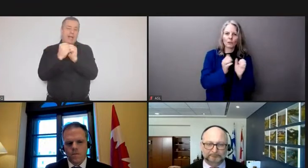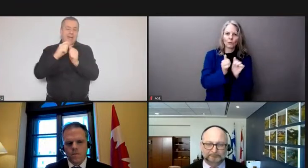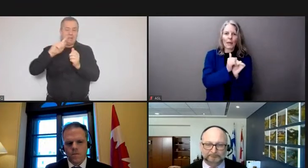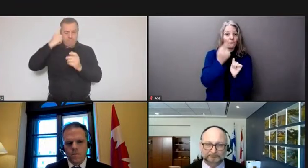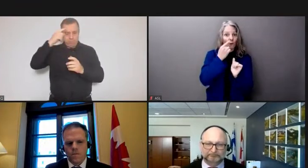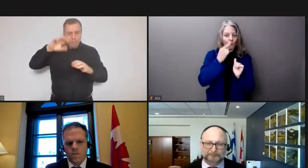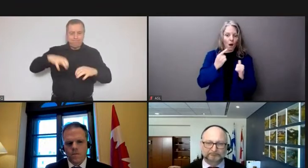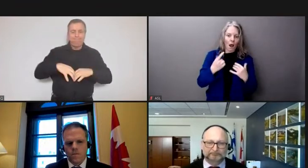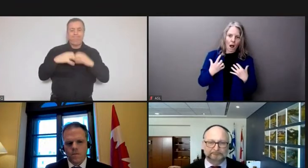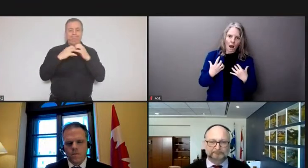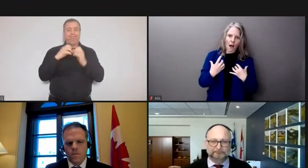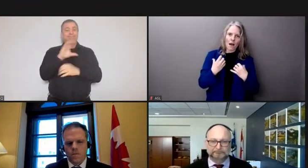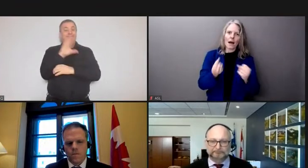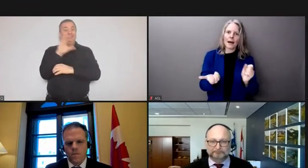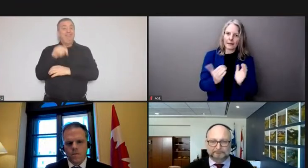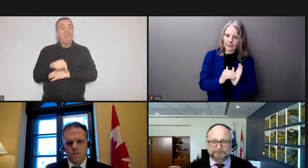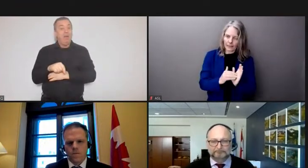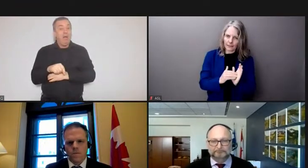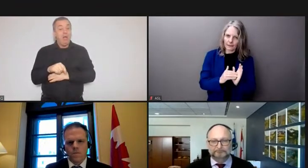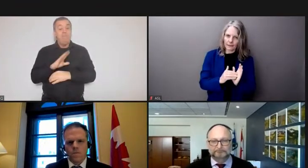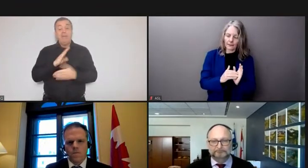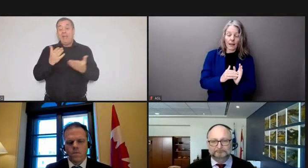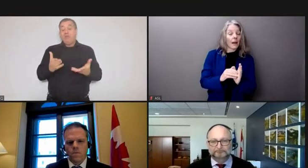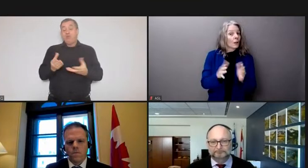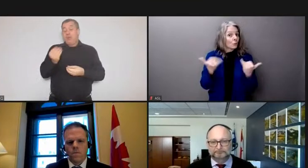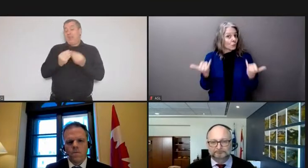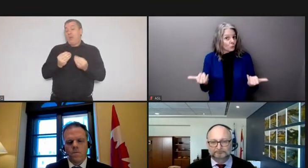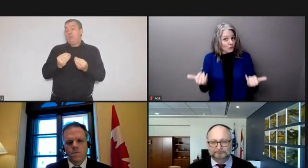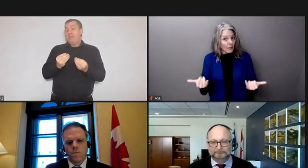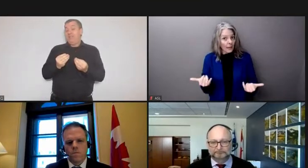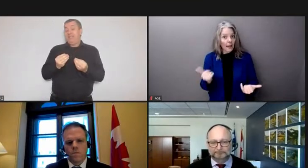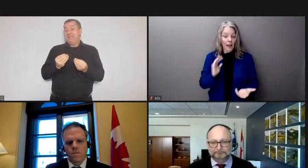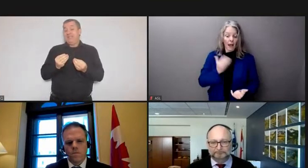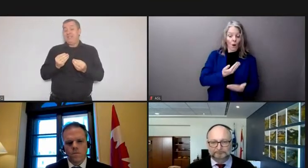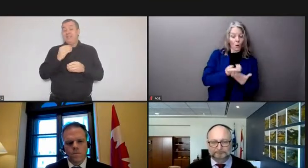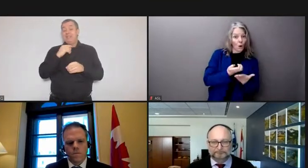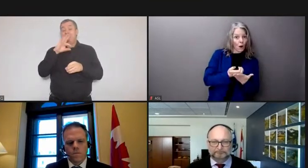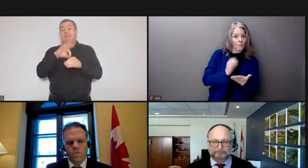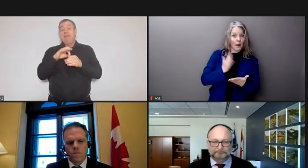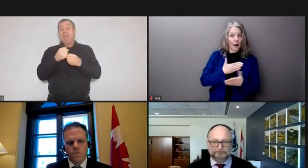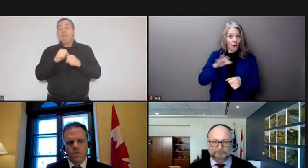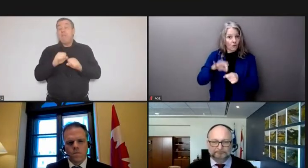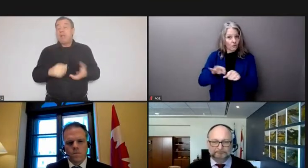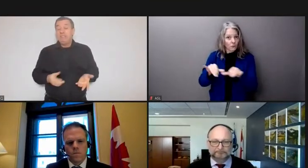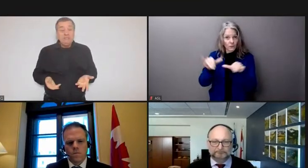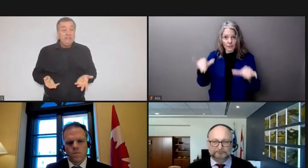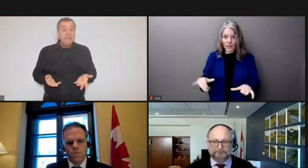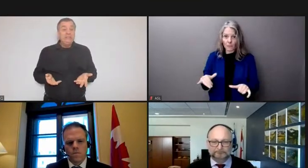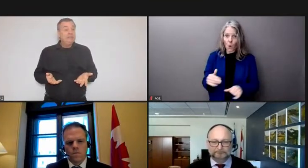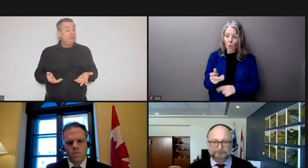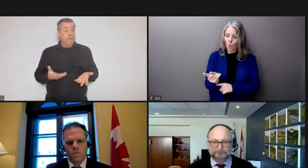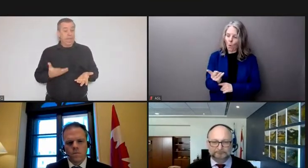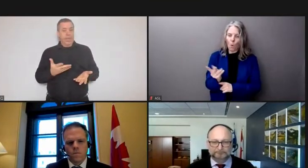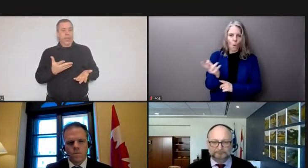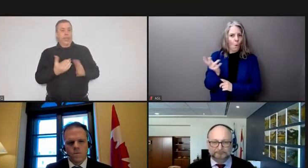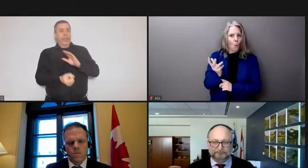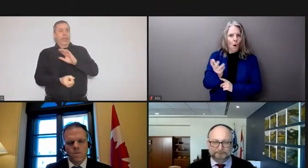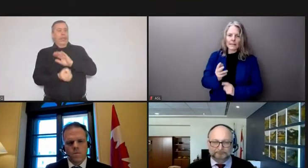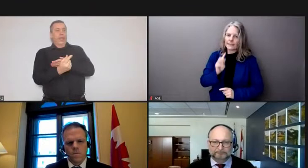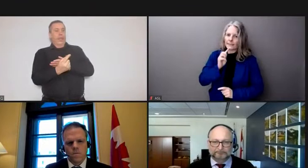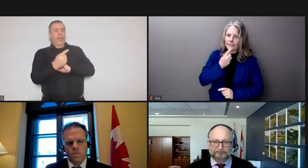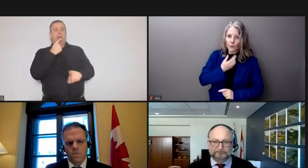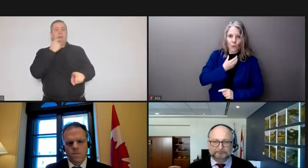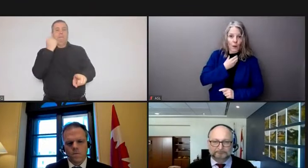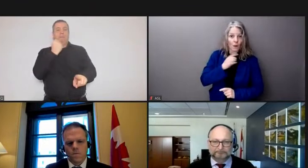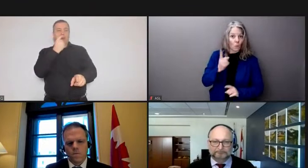our economy and our democracy are facing a serious and foreign funded threat